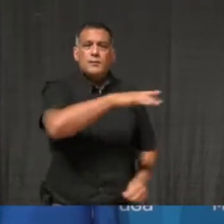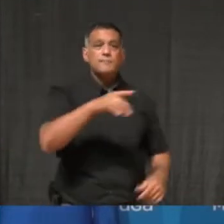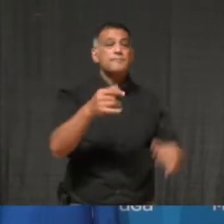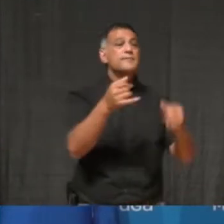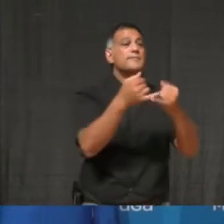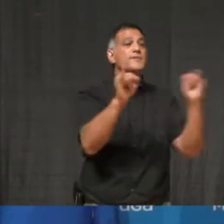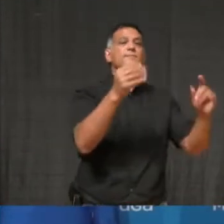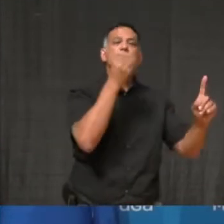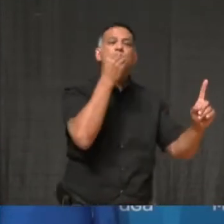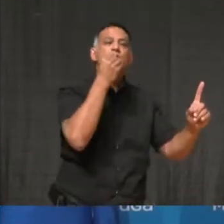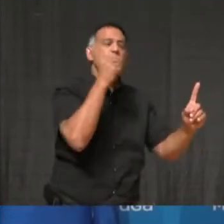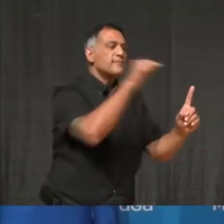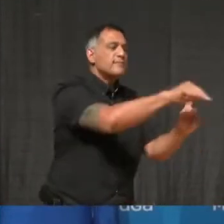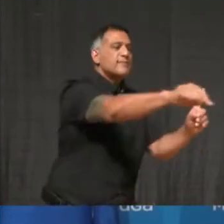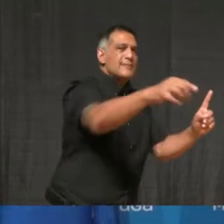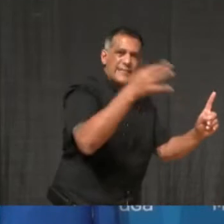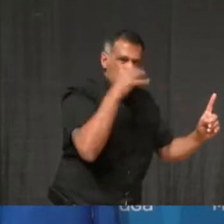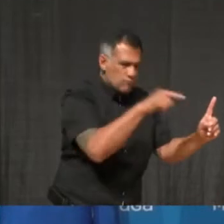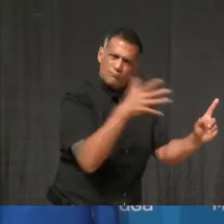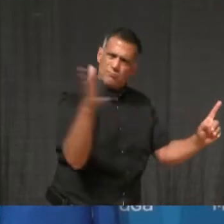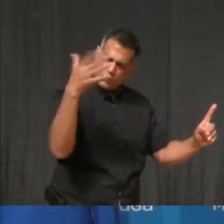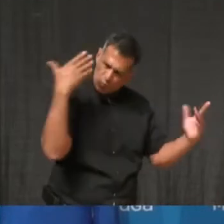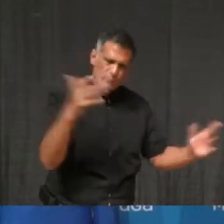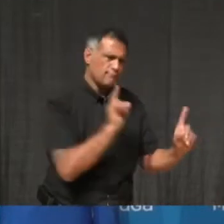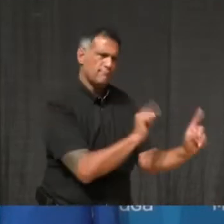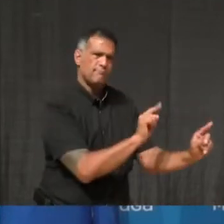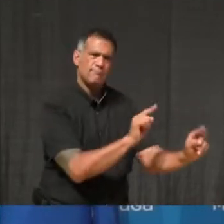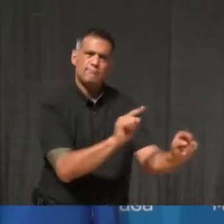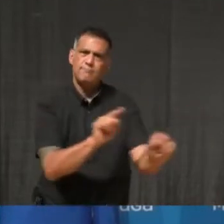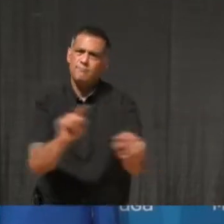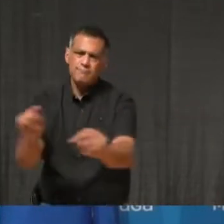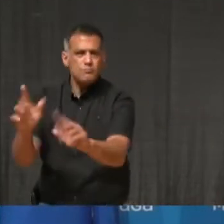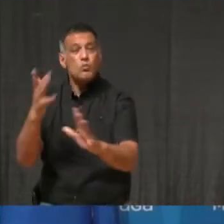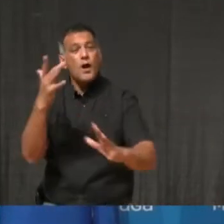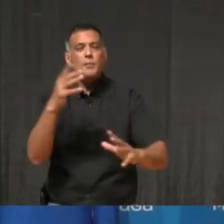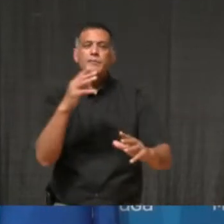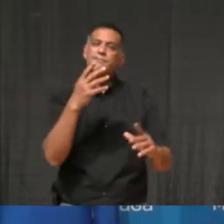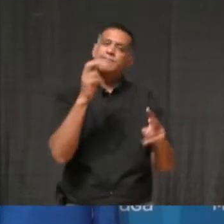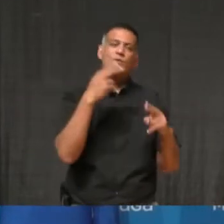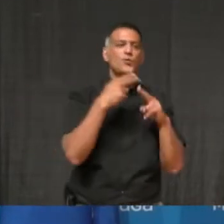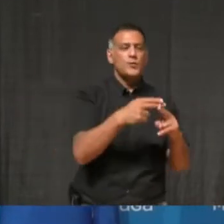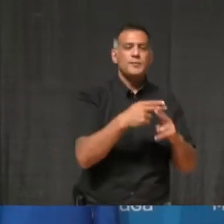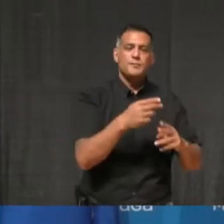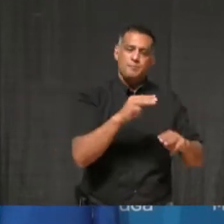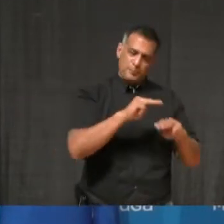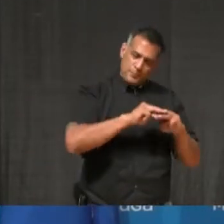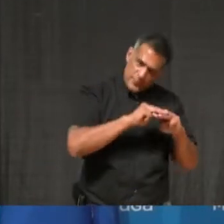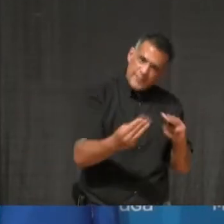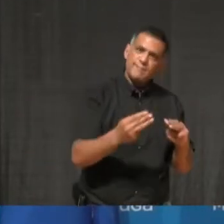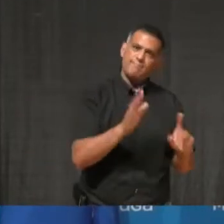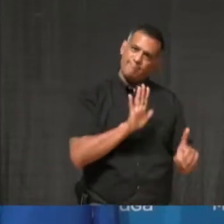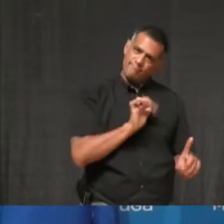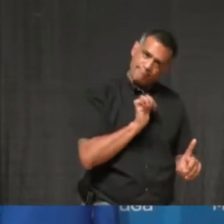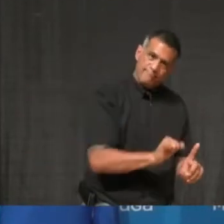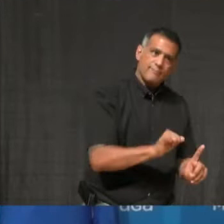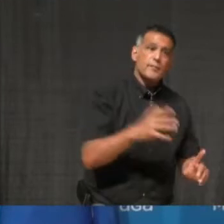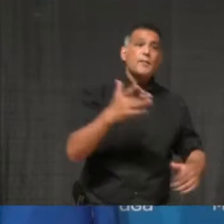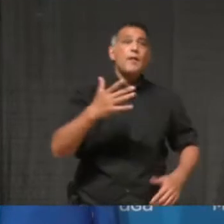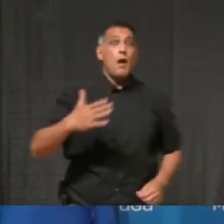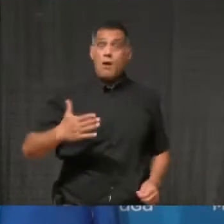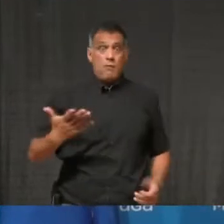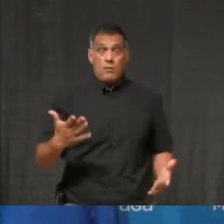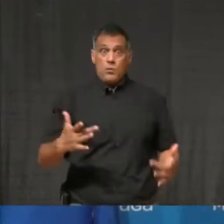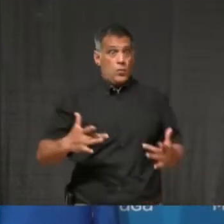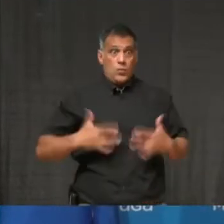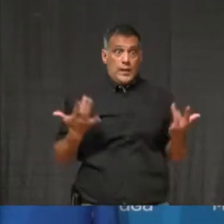corner. And on that note, I am happy to report that our city has extended our partnership with Ritual